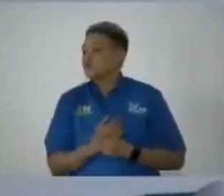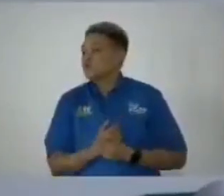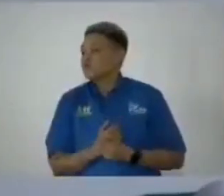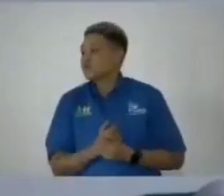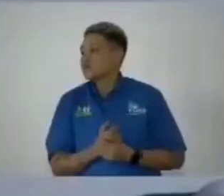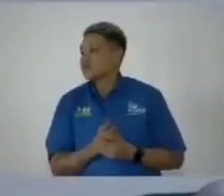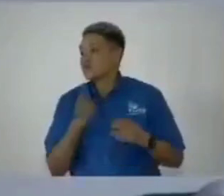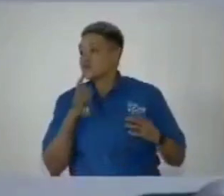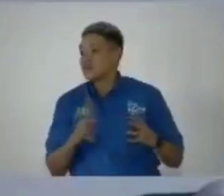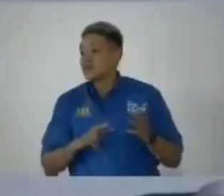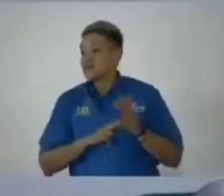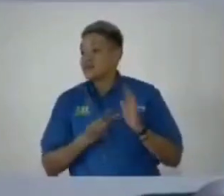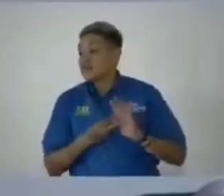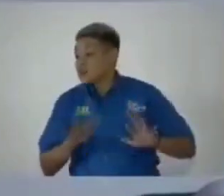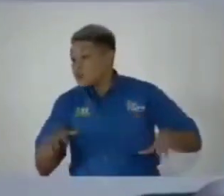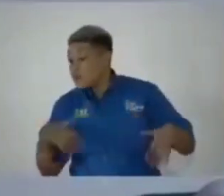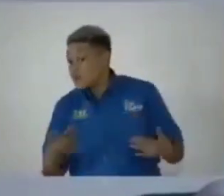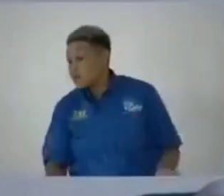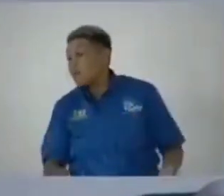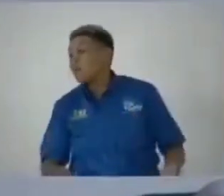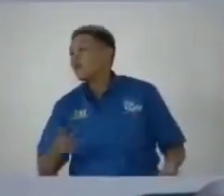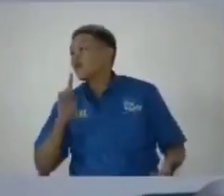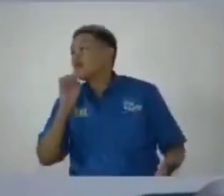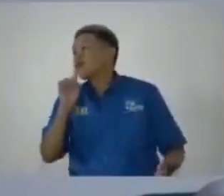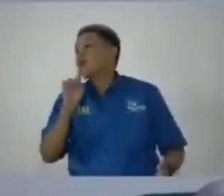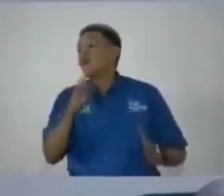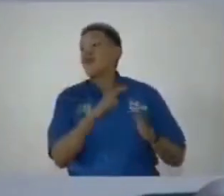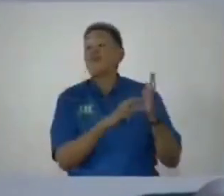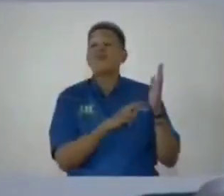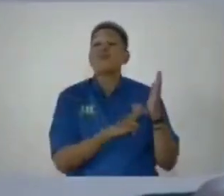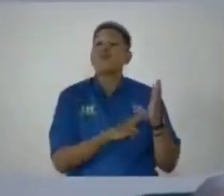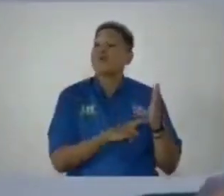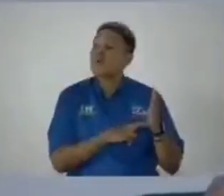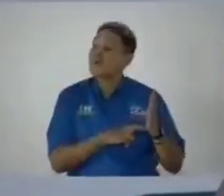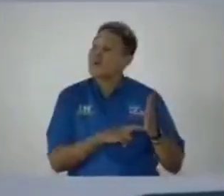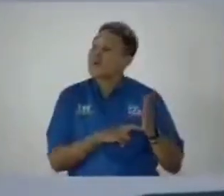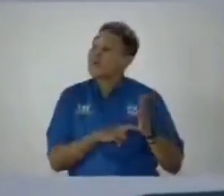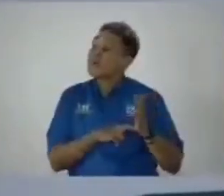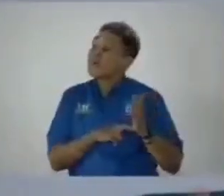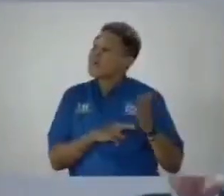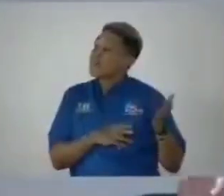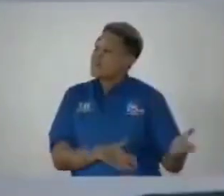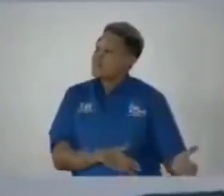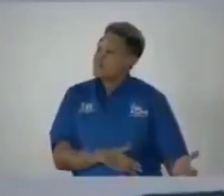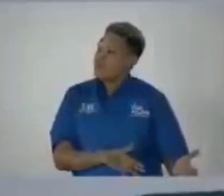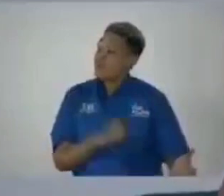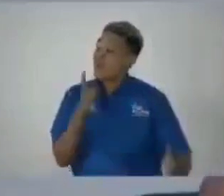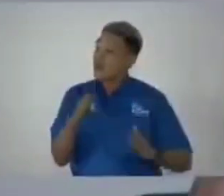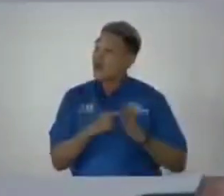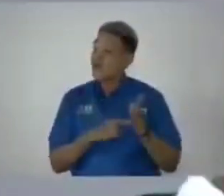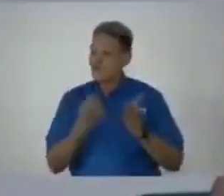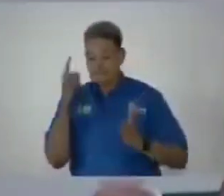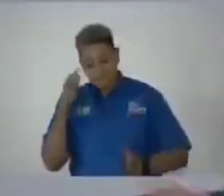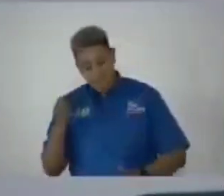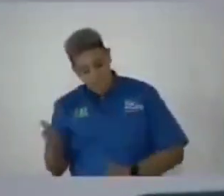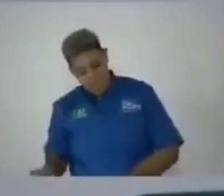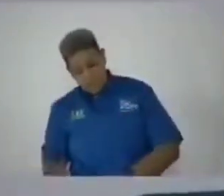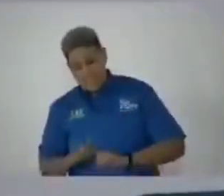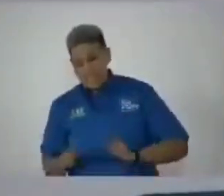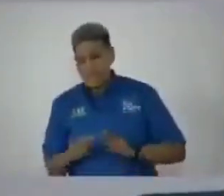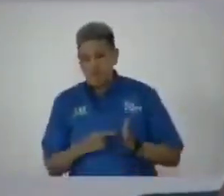So, in other words, Madam Speaker, there is one rule, one rule over here, and one rule over here.